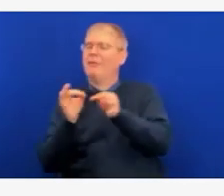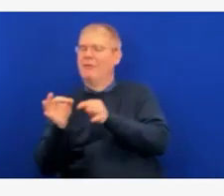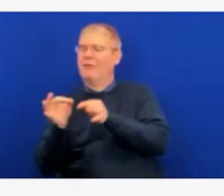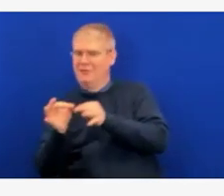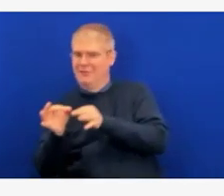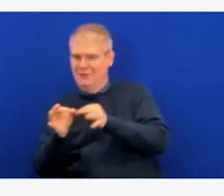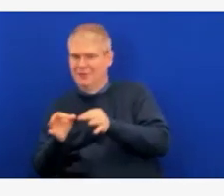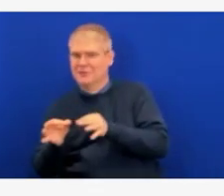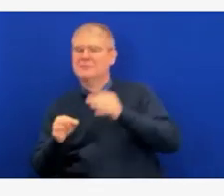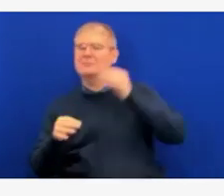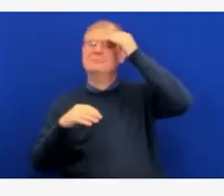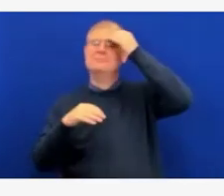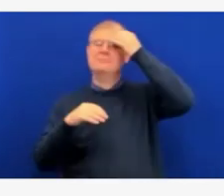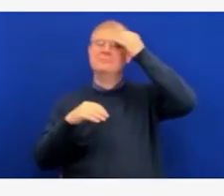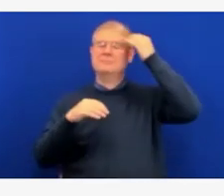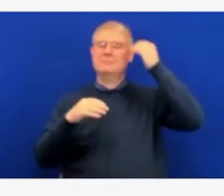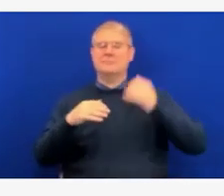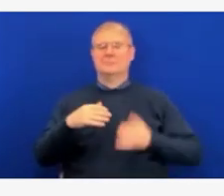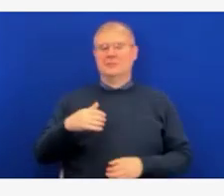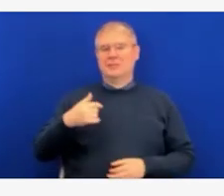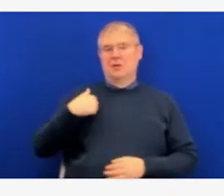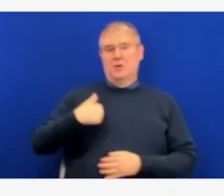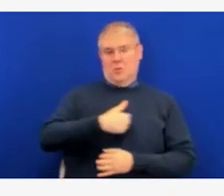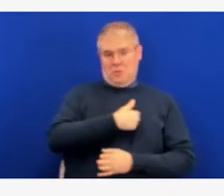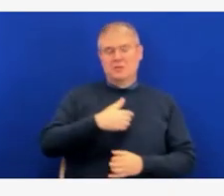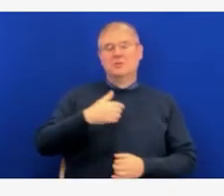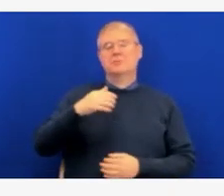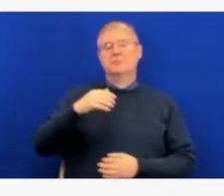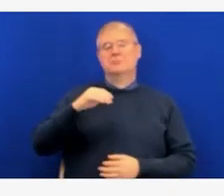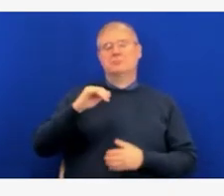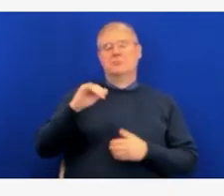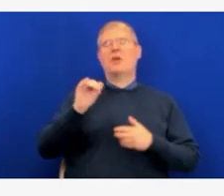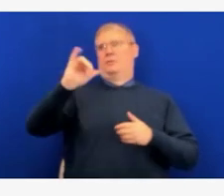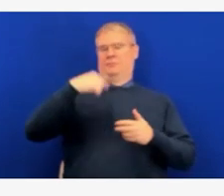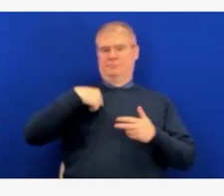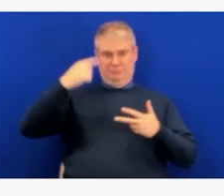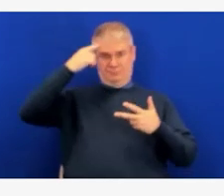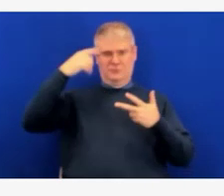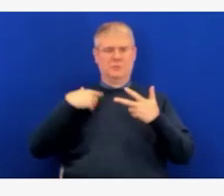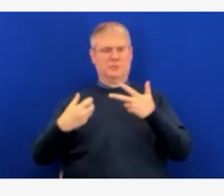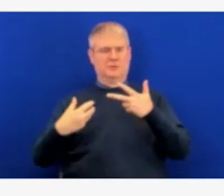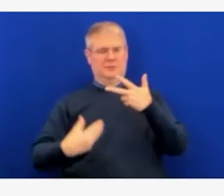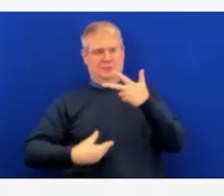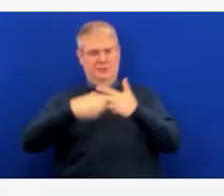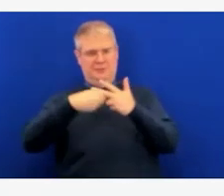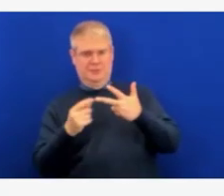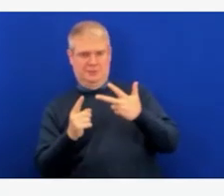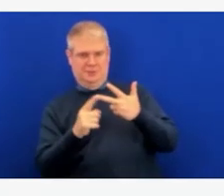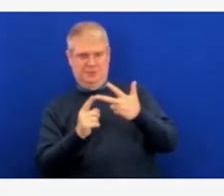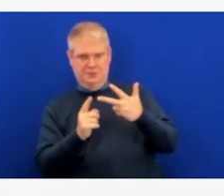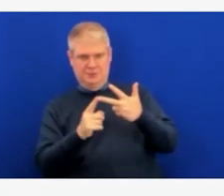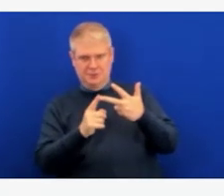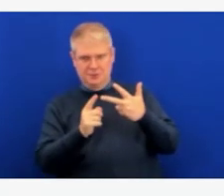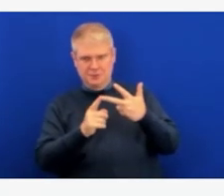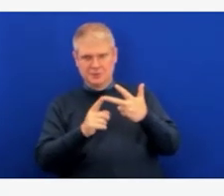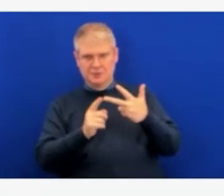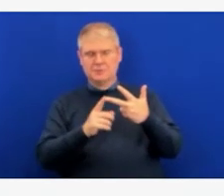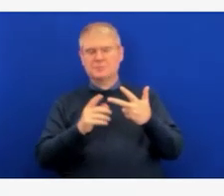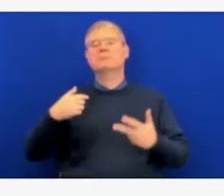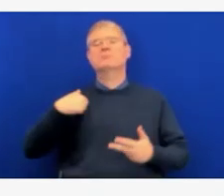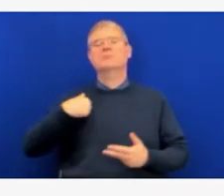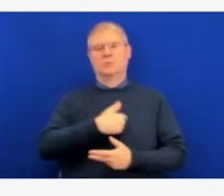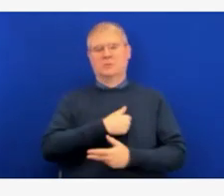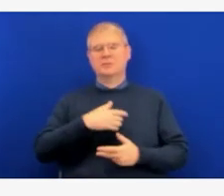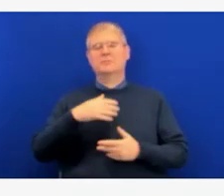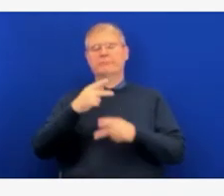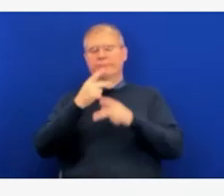posted on Sundays because we are not receiving reports from health districts on Sundays to the fullest extent, causing the numbers